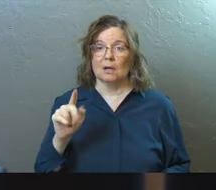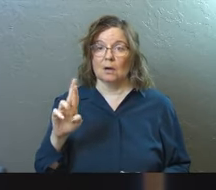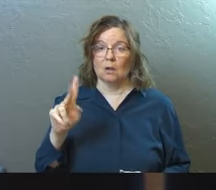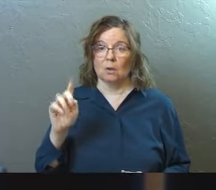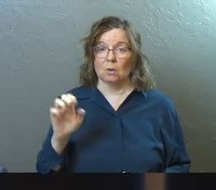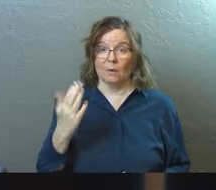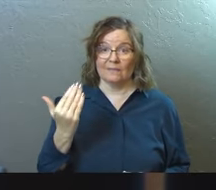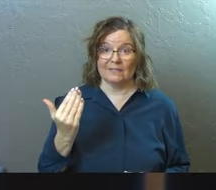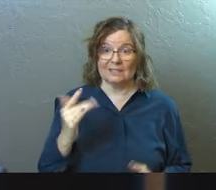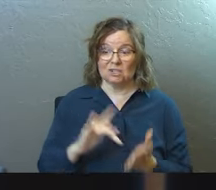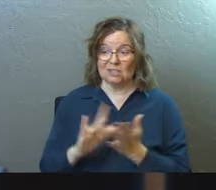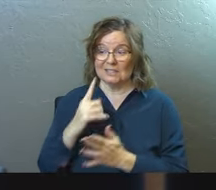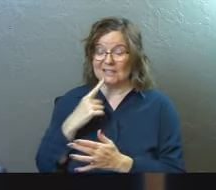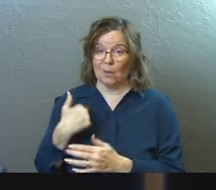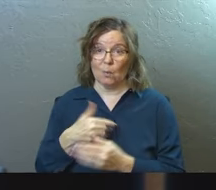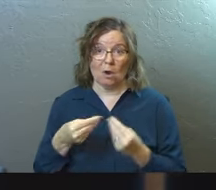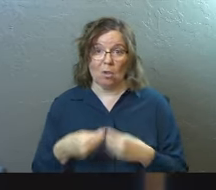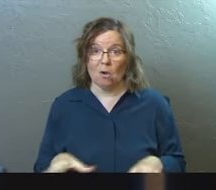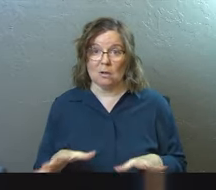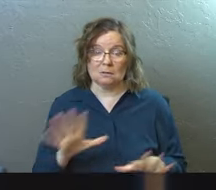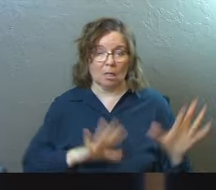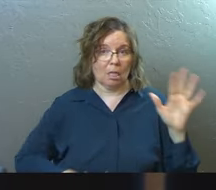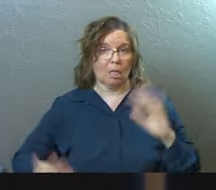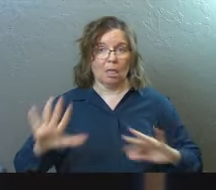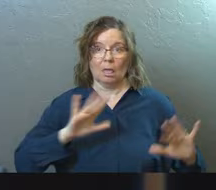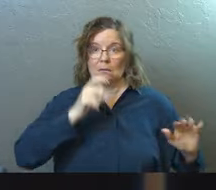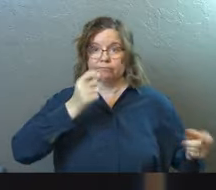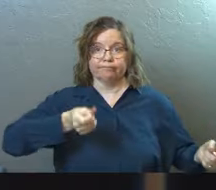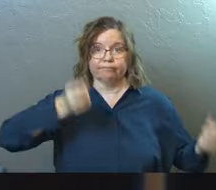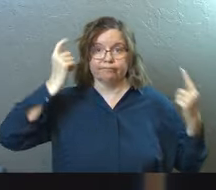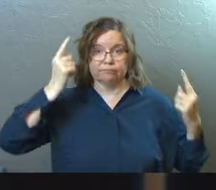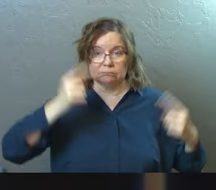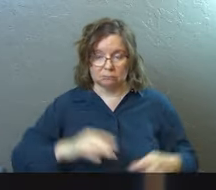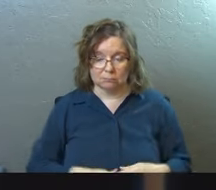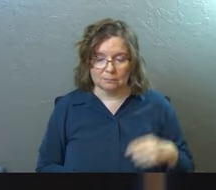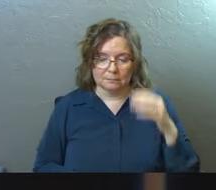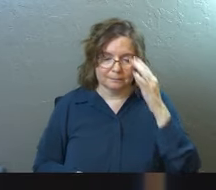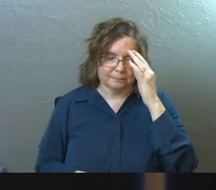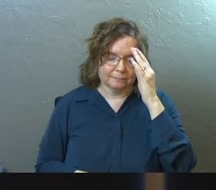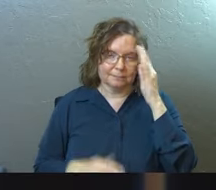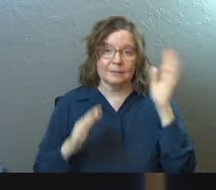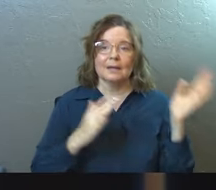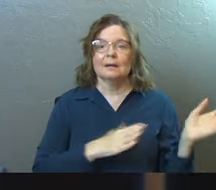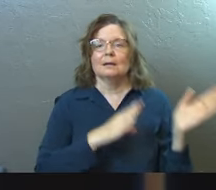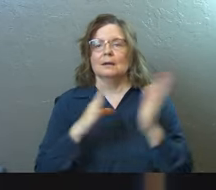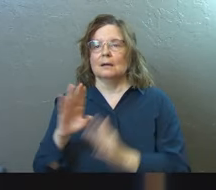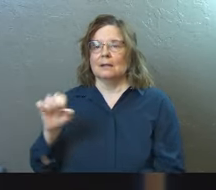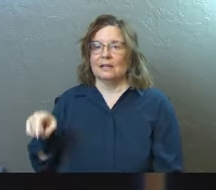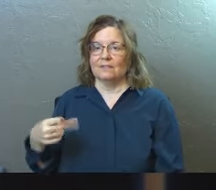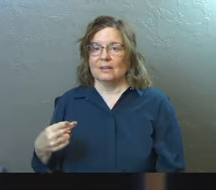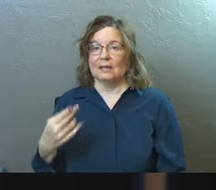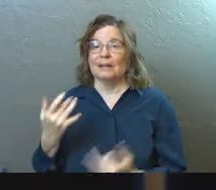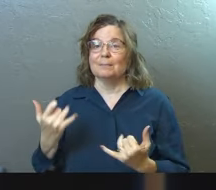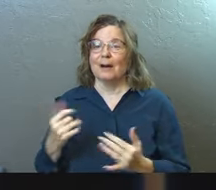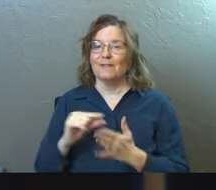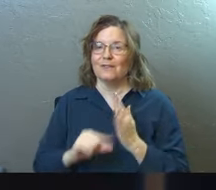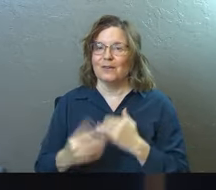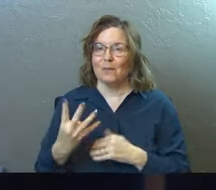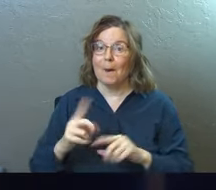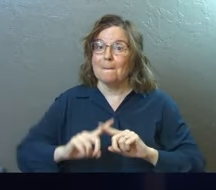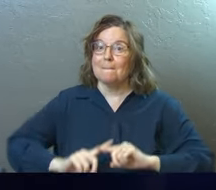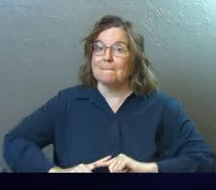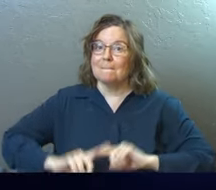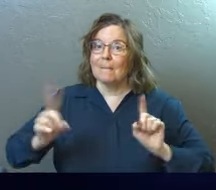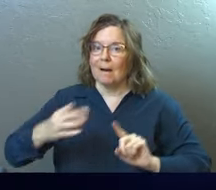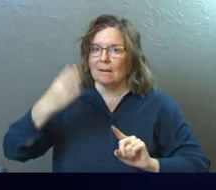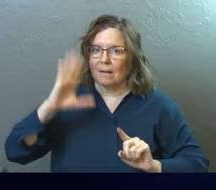15, Jesus said that we're lost without him. Verse 4, but God. I love but God.